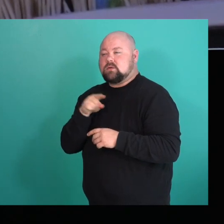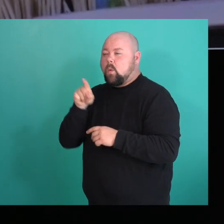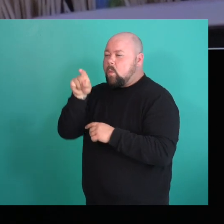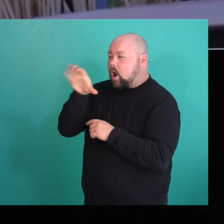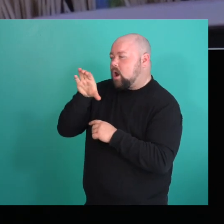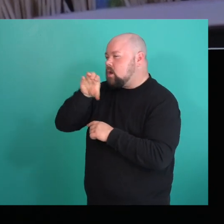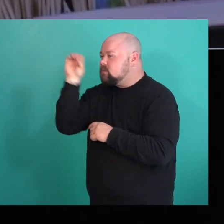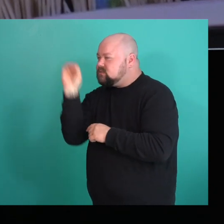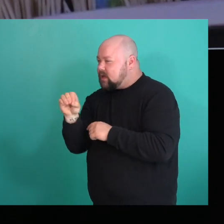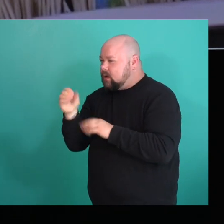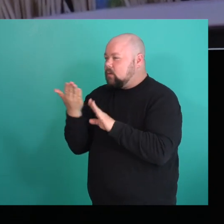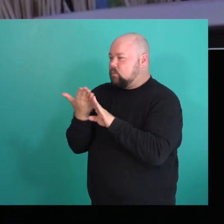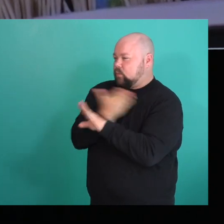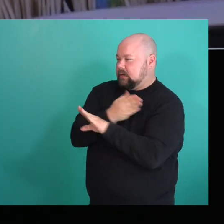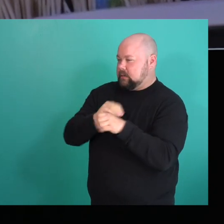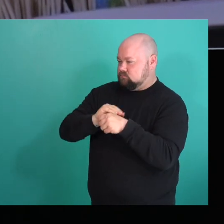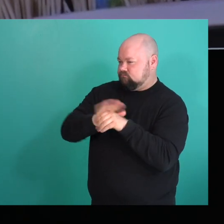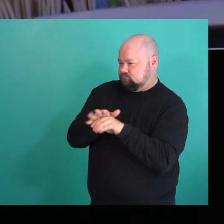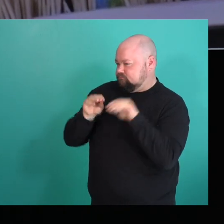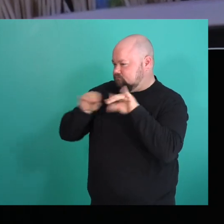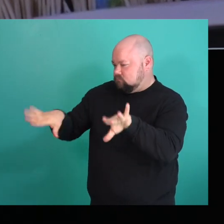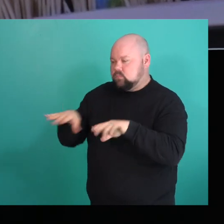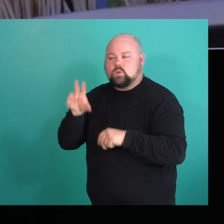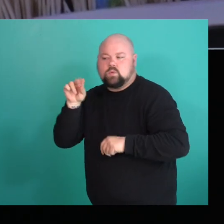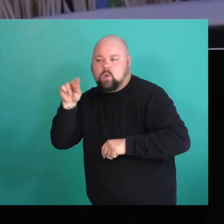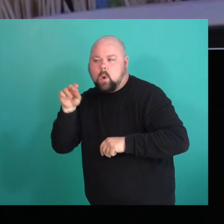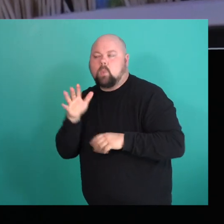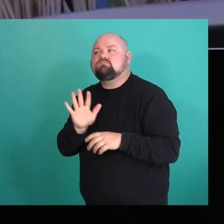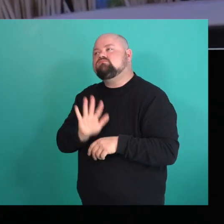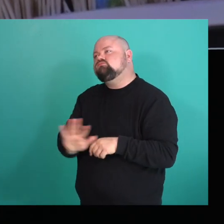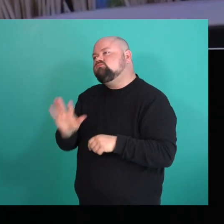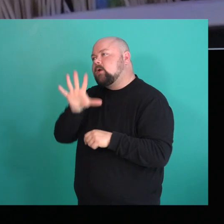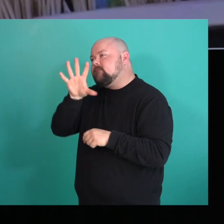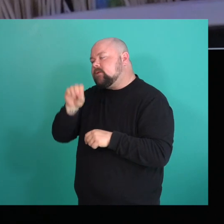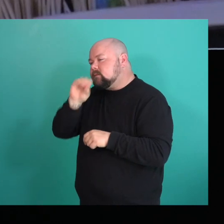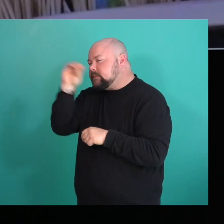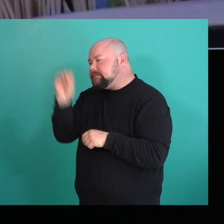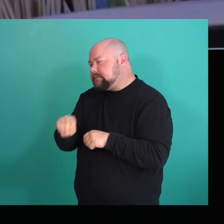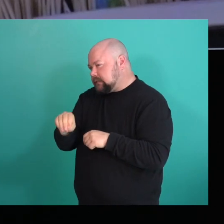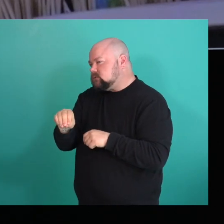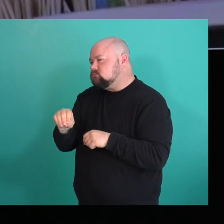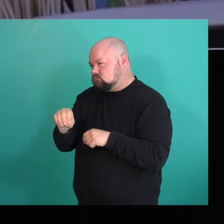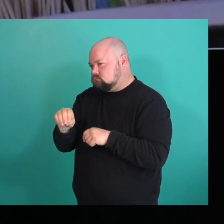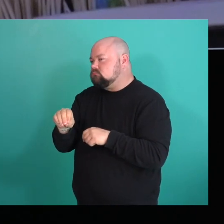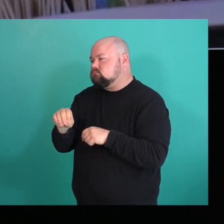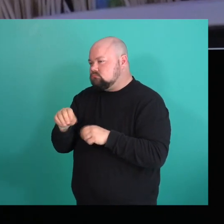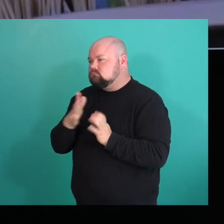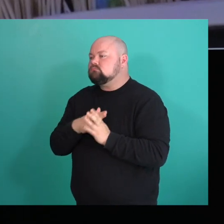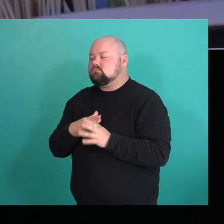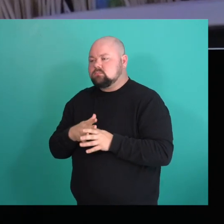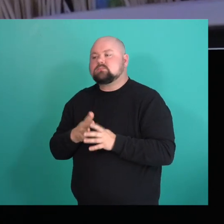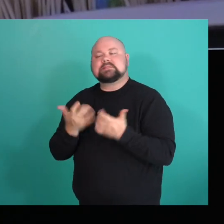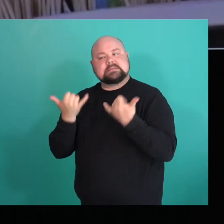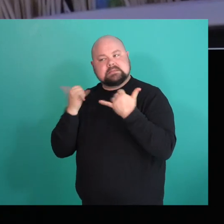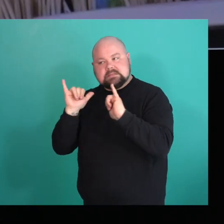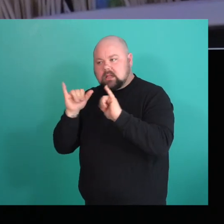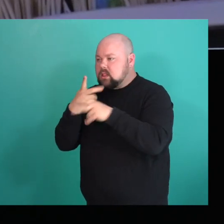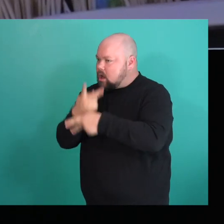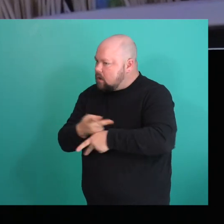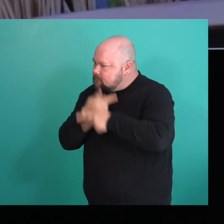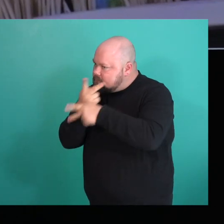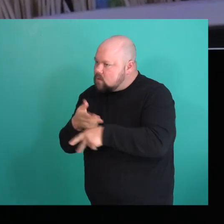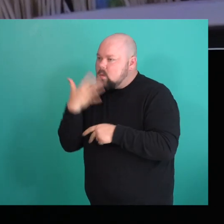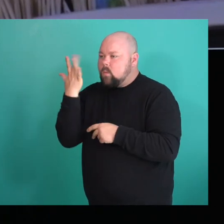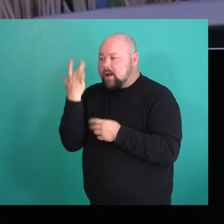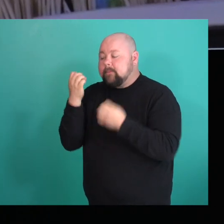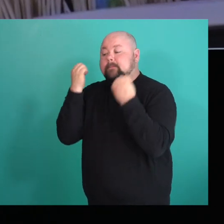like it was pre-pandemic, but we're, you know, we're going to bring things back about 50% of what things used to be and taking high precautions. Because a lot of our audience also